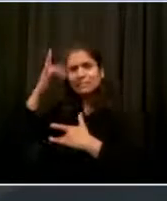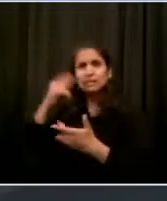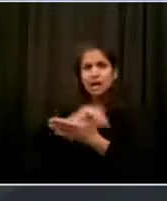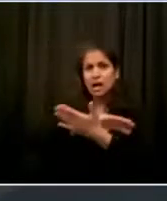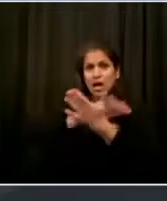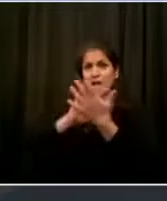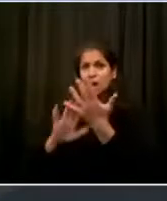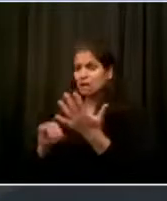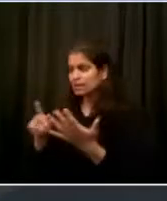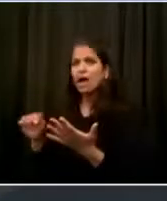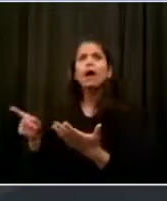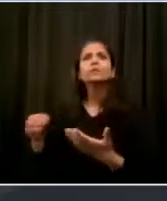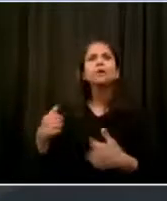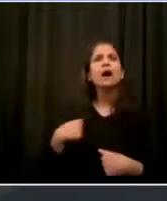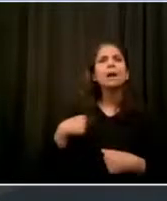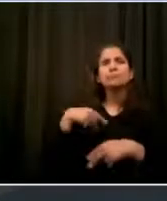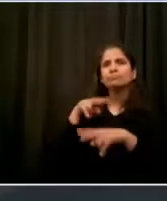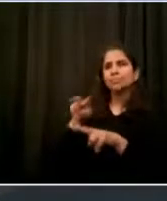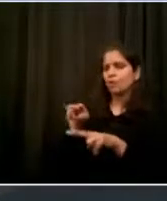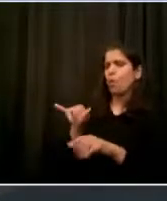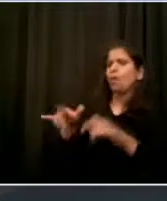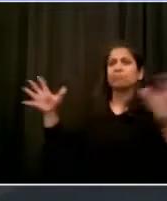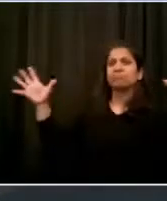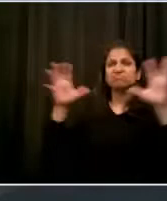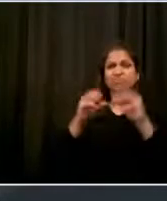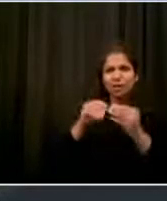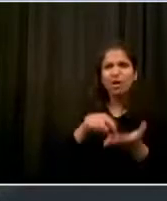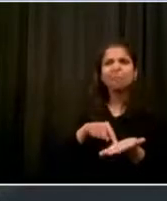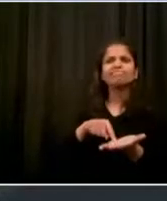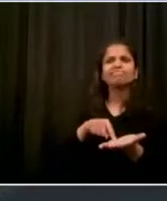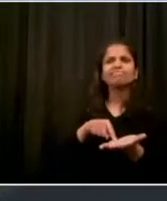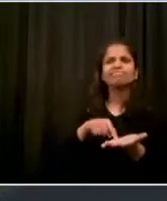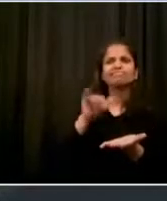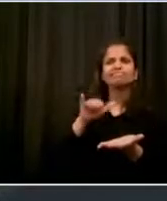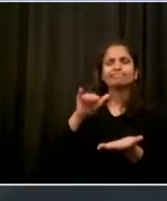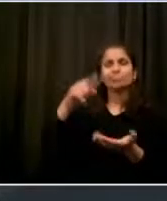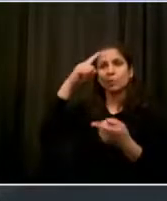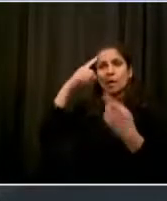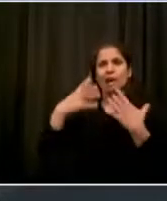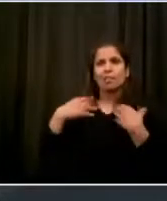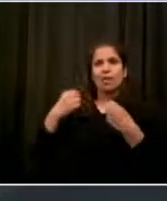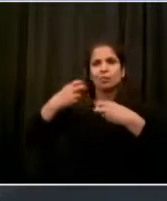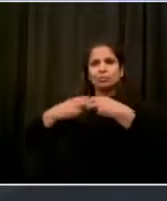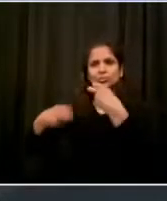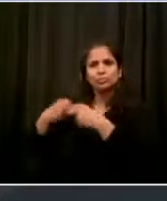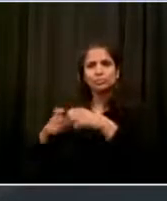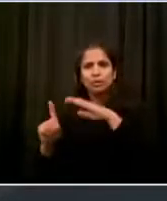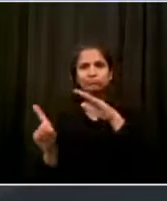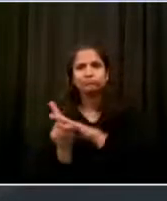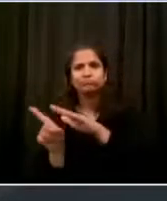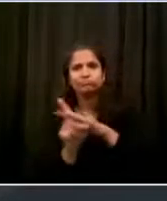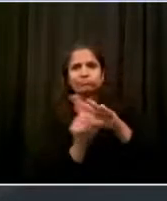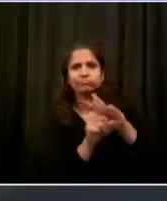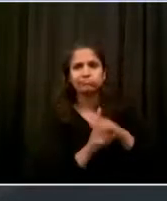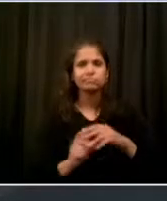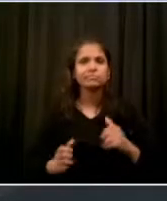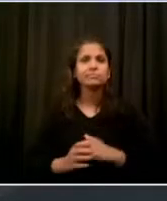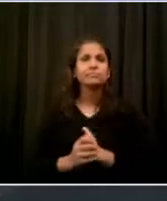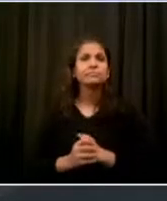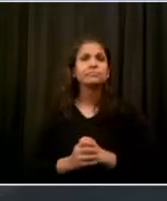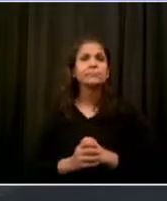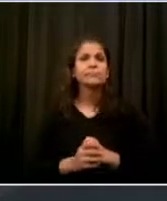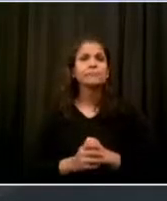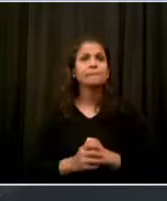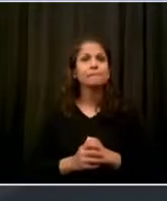Langston Hughes asked that question 70 years ago, in 1951, when he asked, what happens